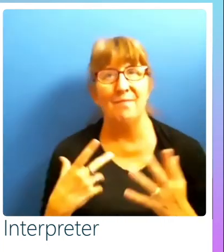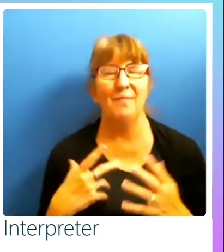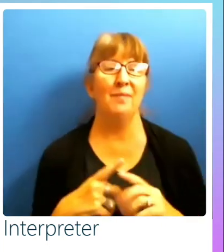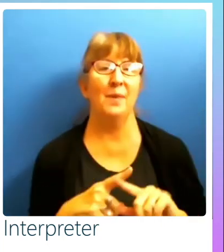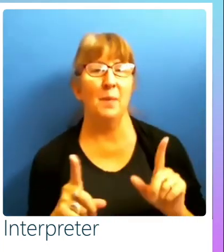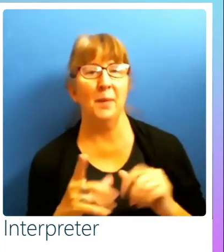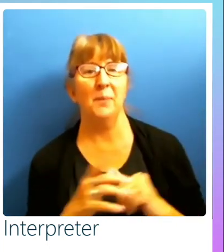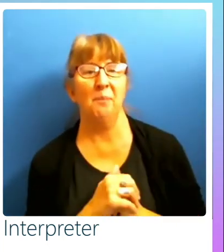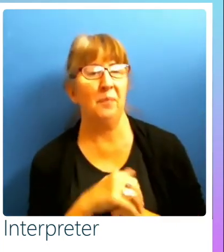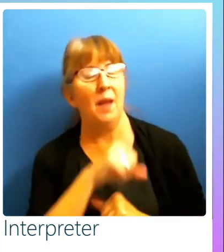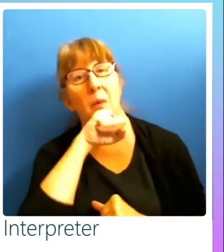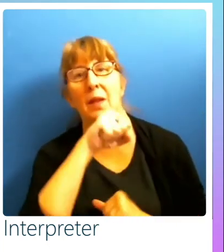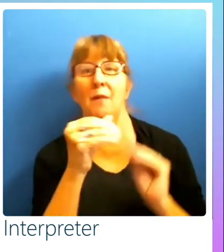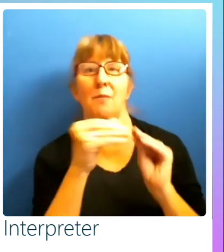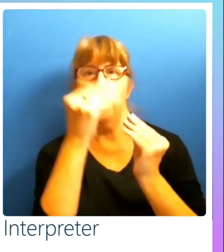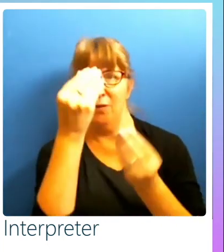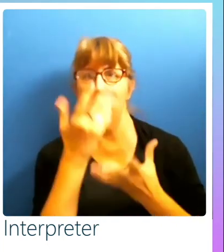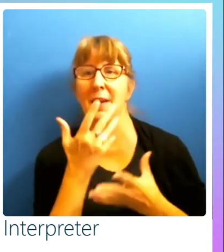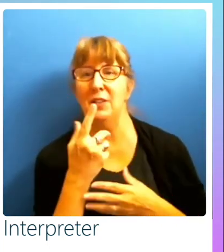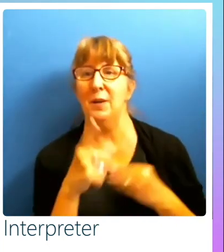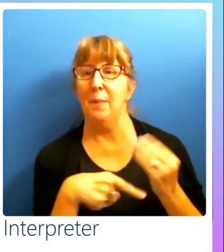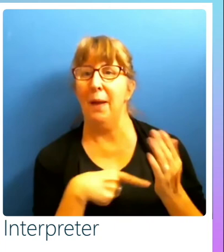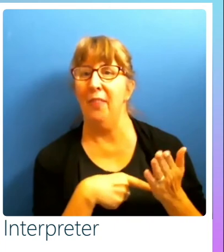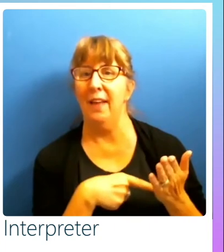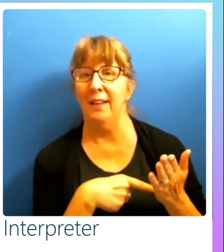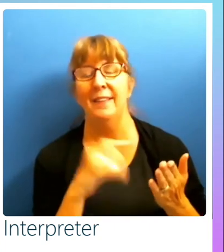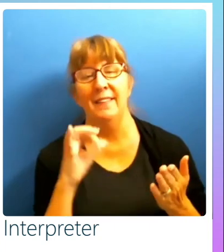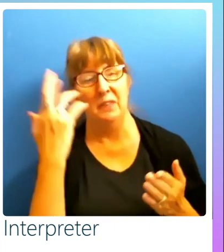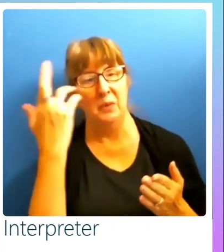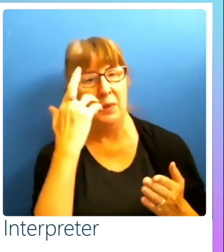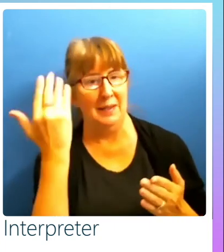I'd love to have more information on that, but that's why it seems, seems higher.